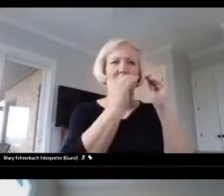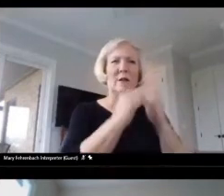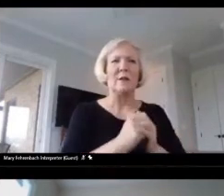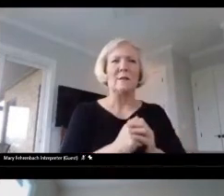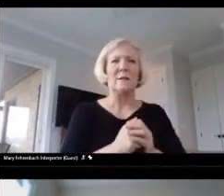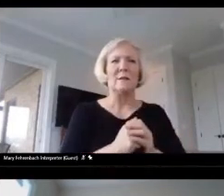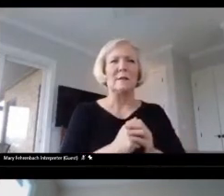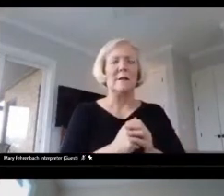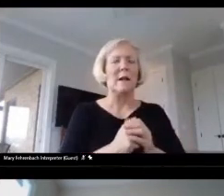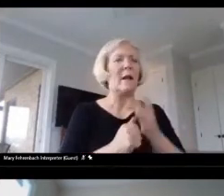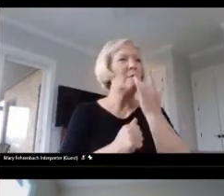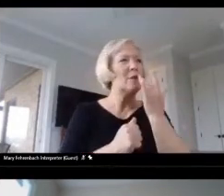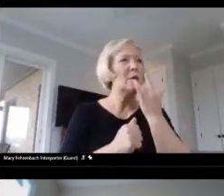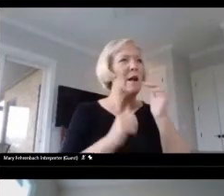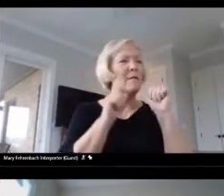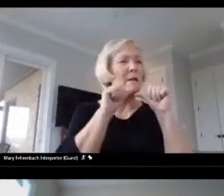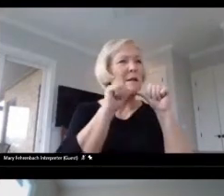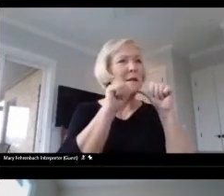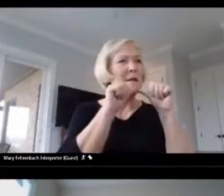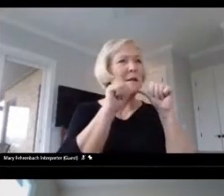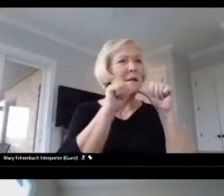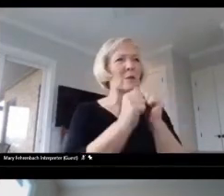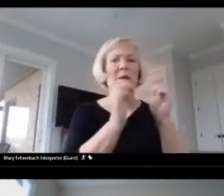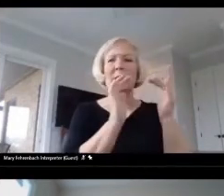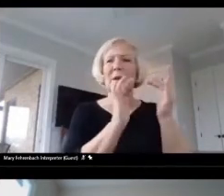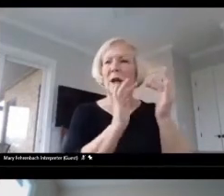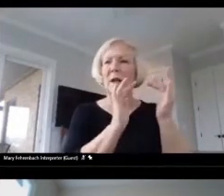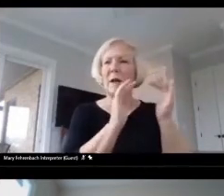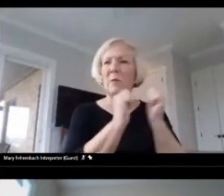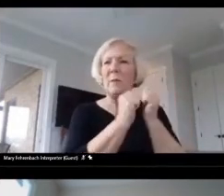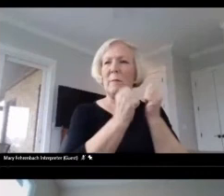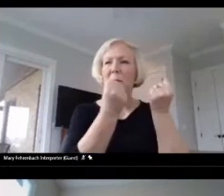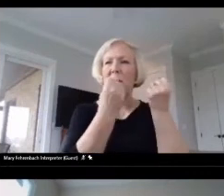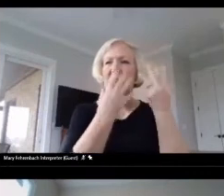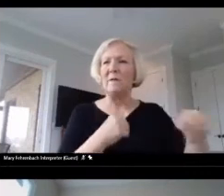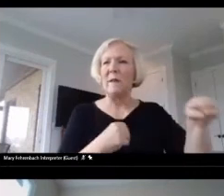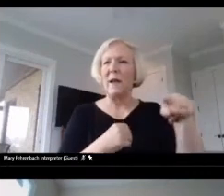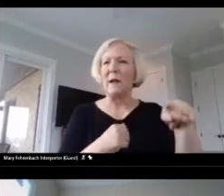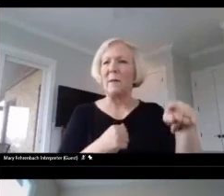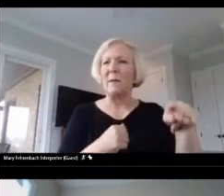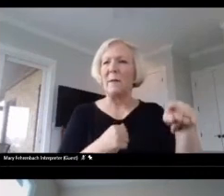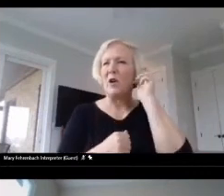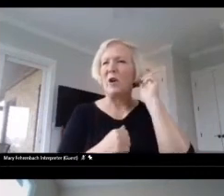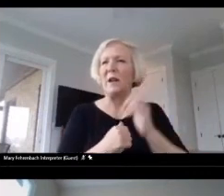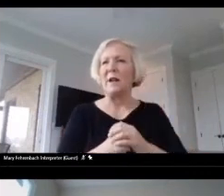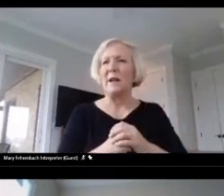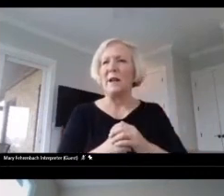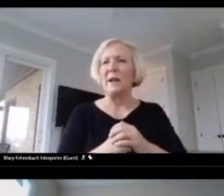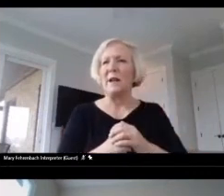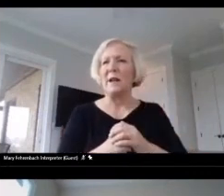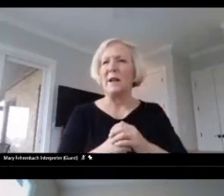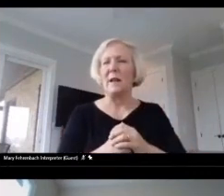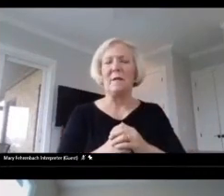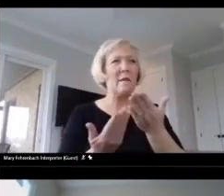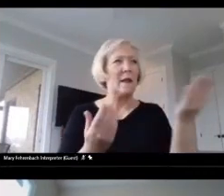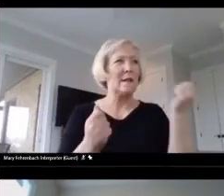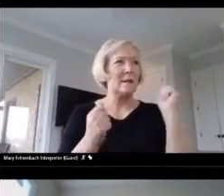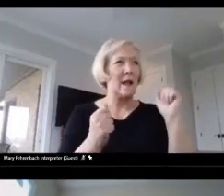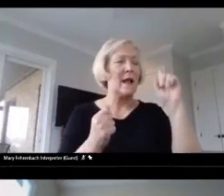keep in contact with many of them. And hearing the loops they're going through